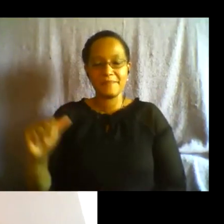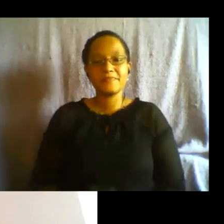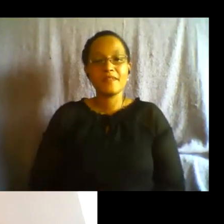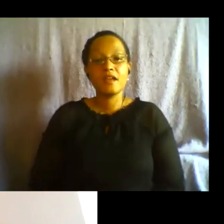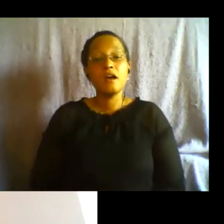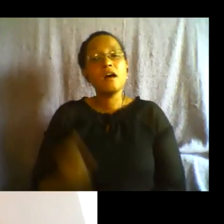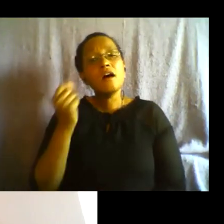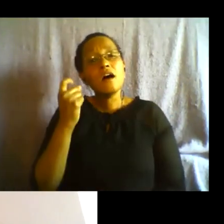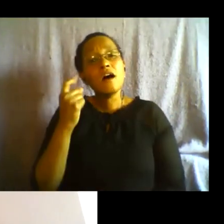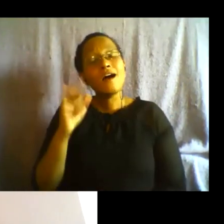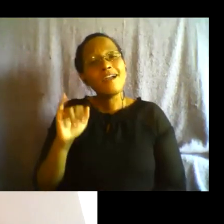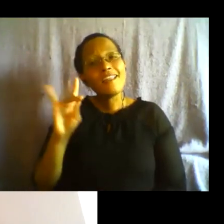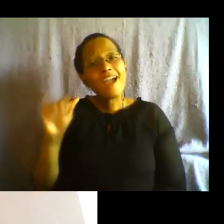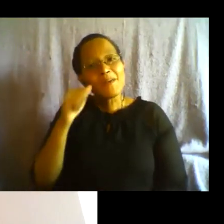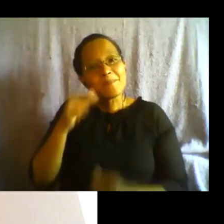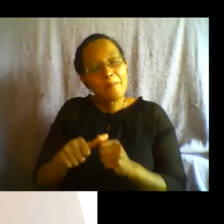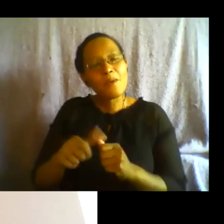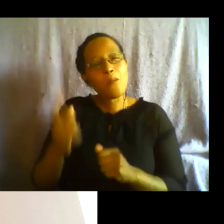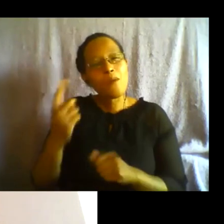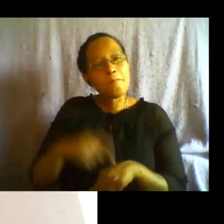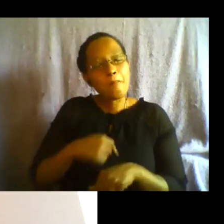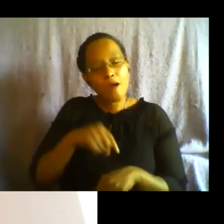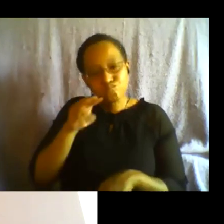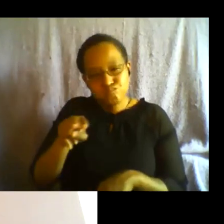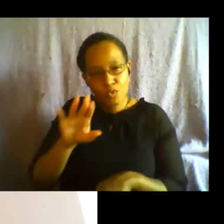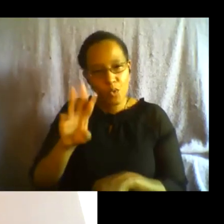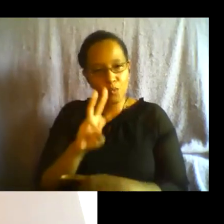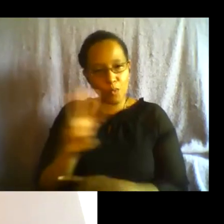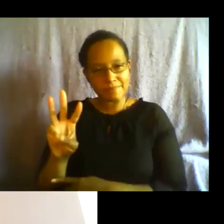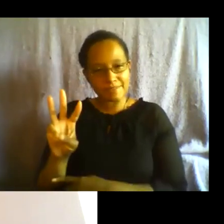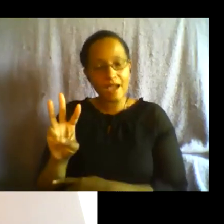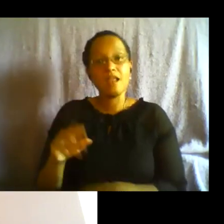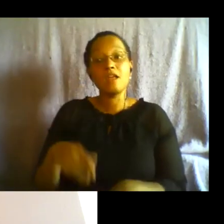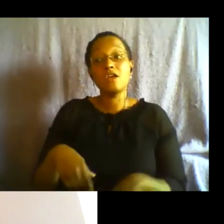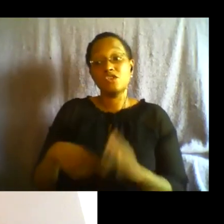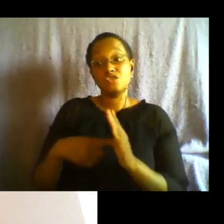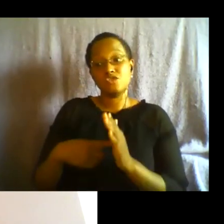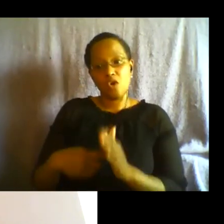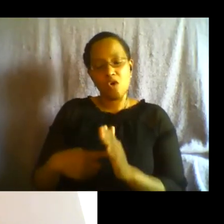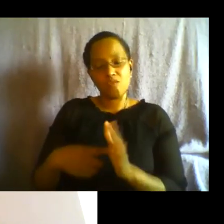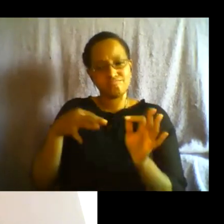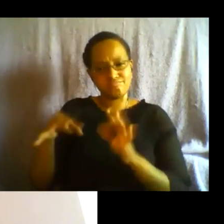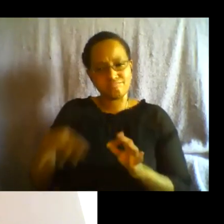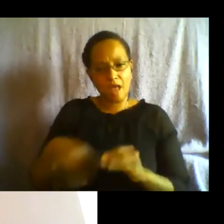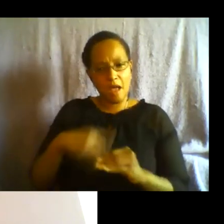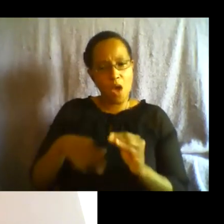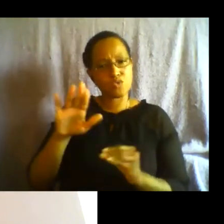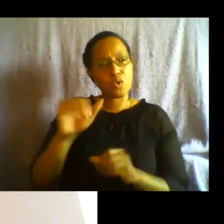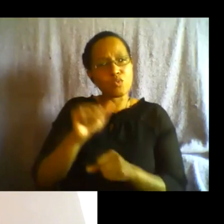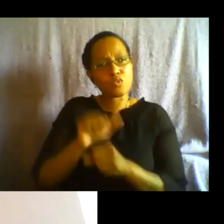remember reading on your website um your description of the movement work that you do and you write quote